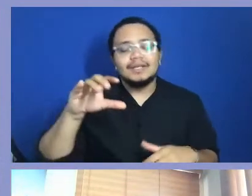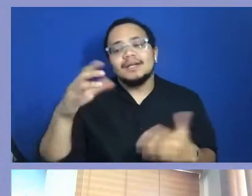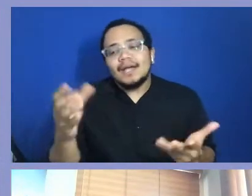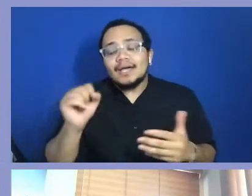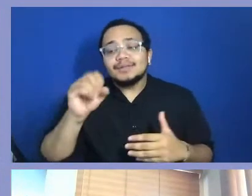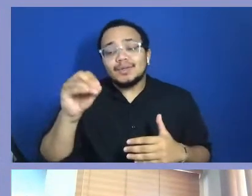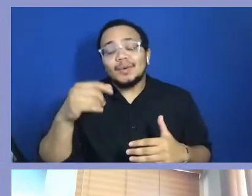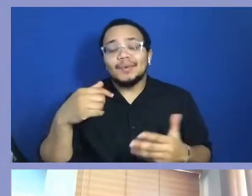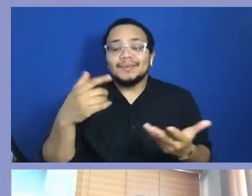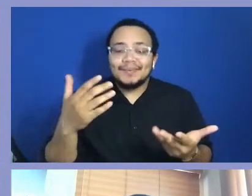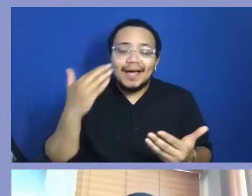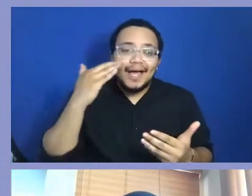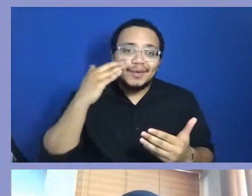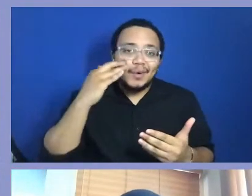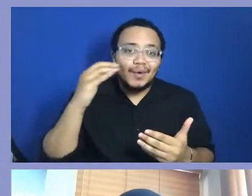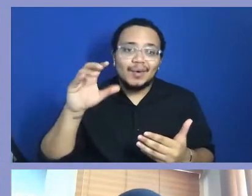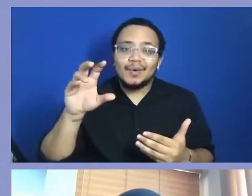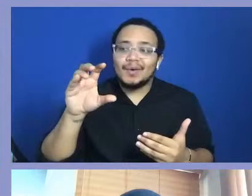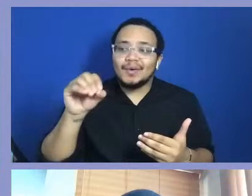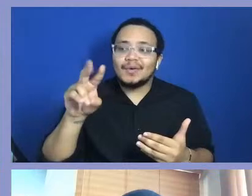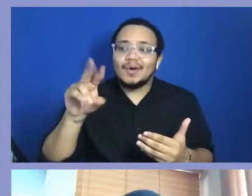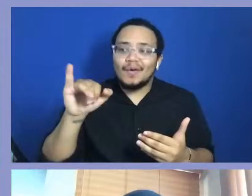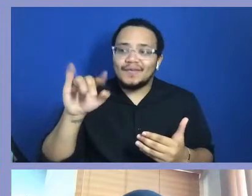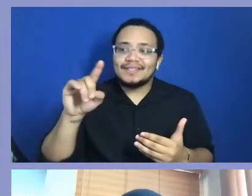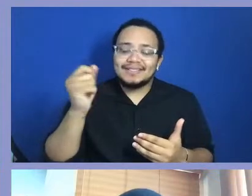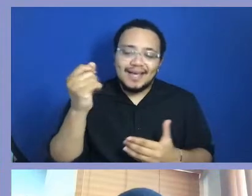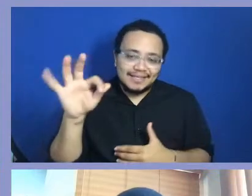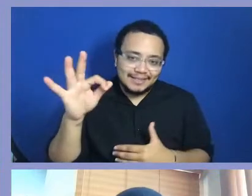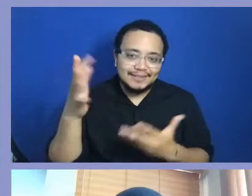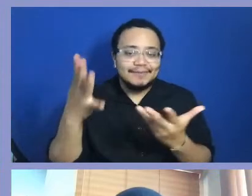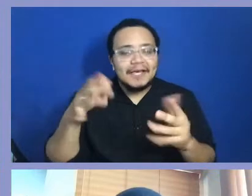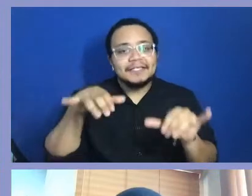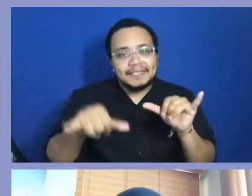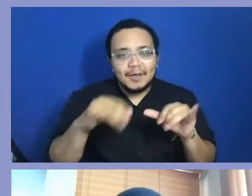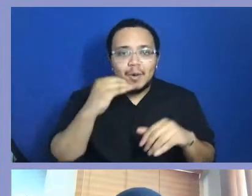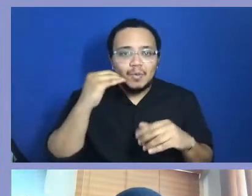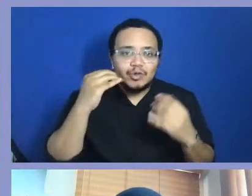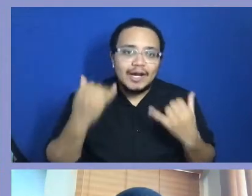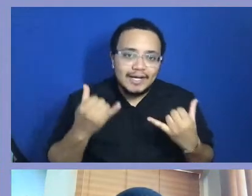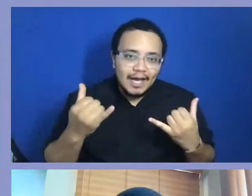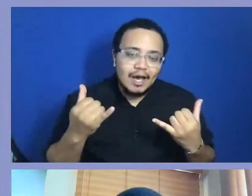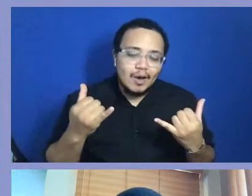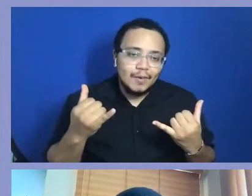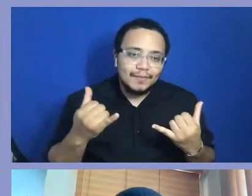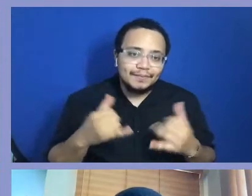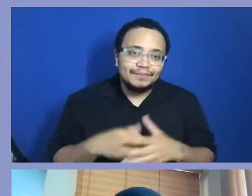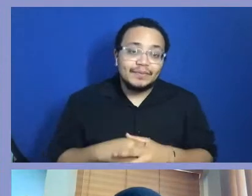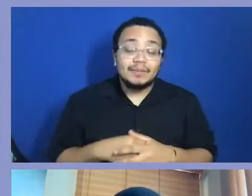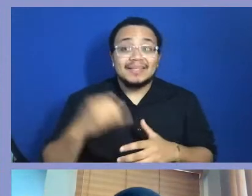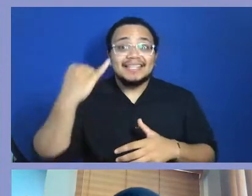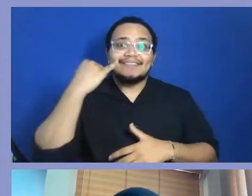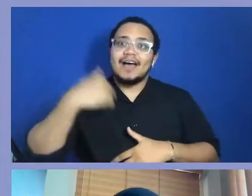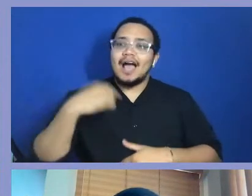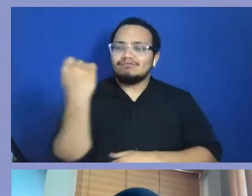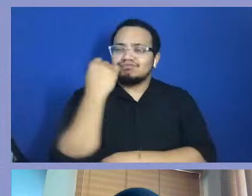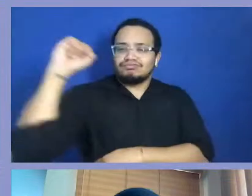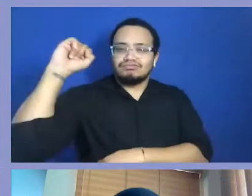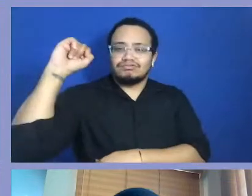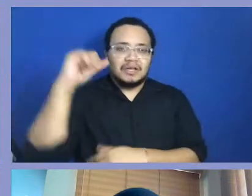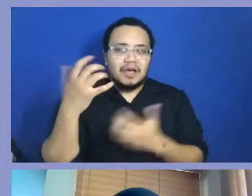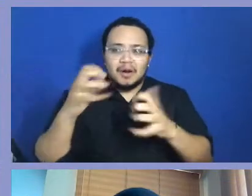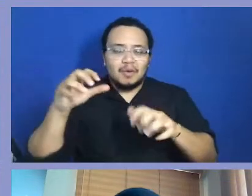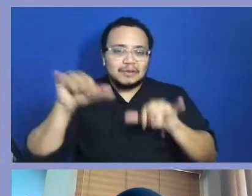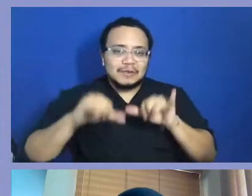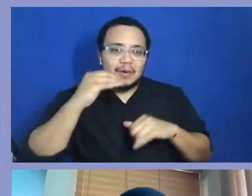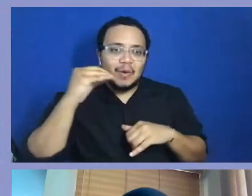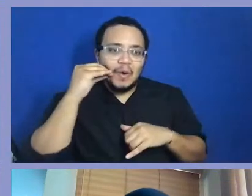because of issues about this daggone virus. Now, a revolutionary doesn't want to stay home, so what do you do? You do your